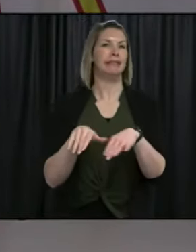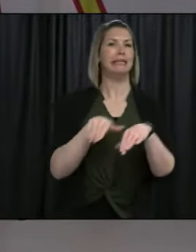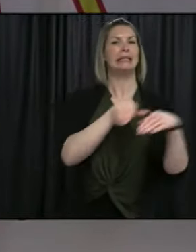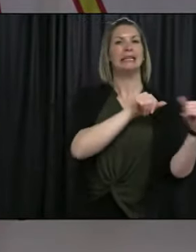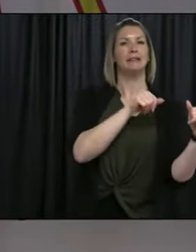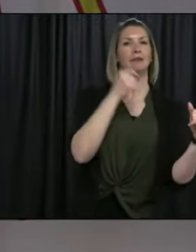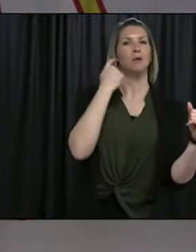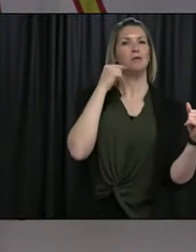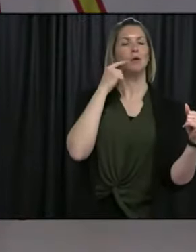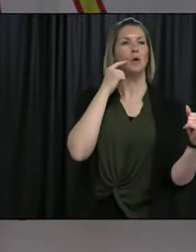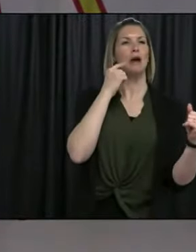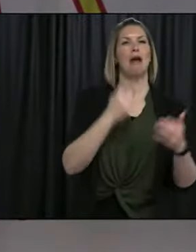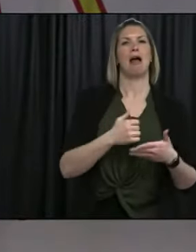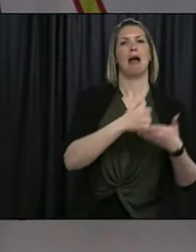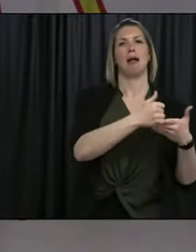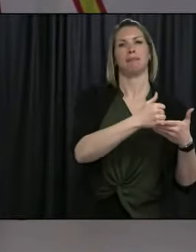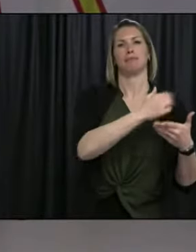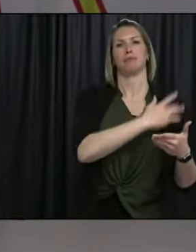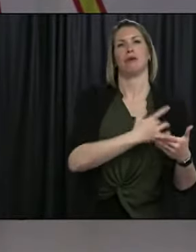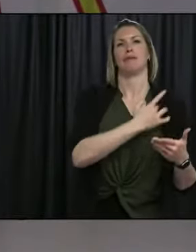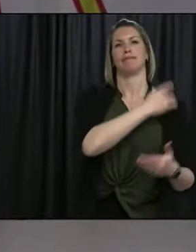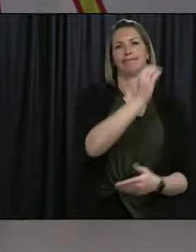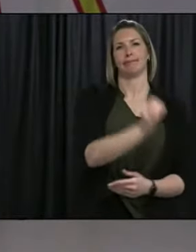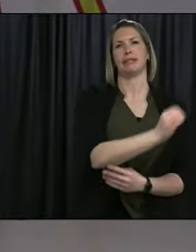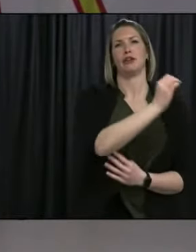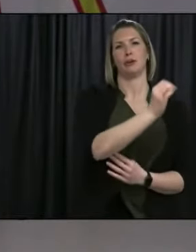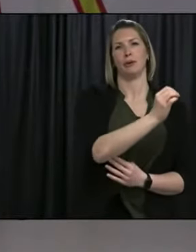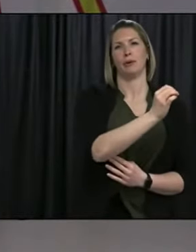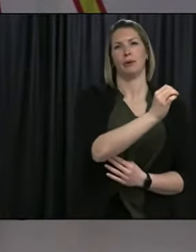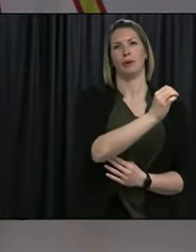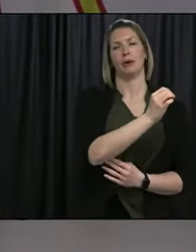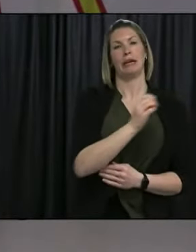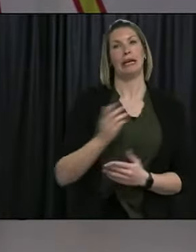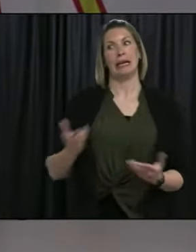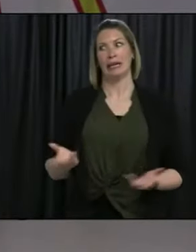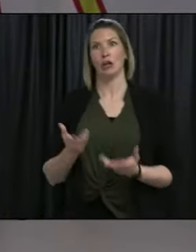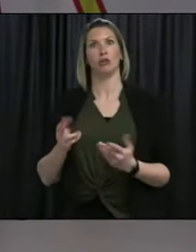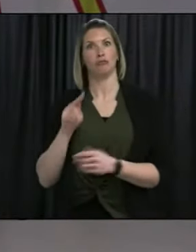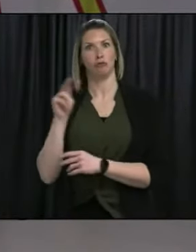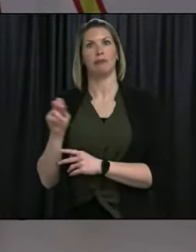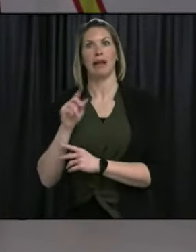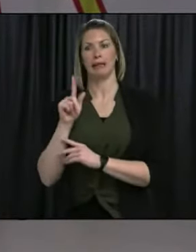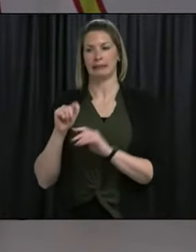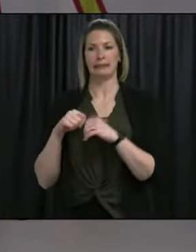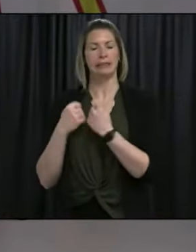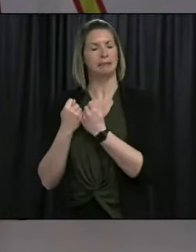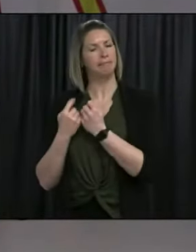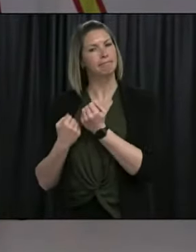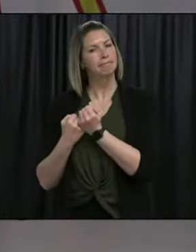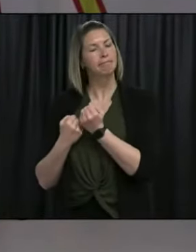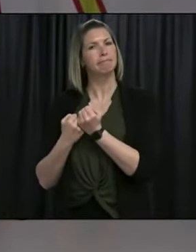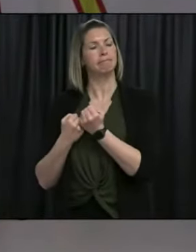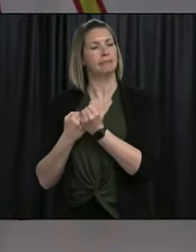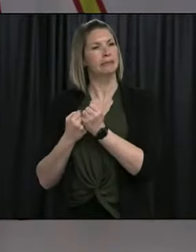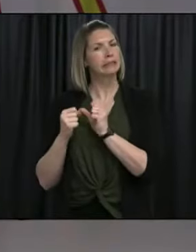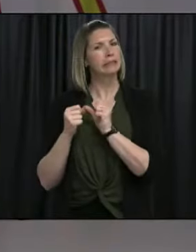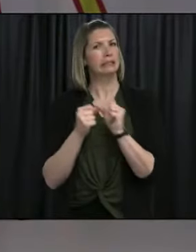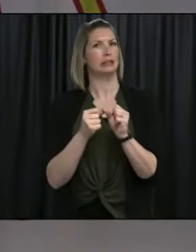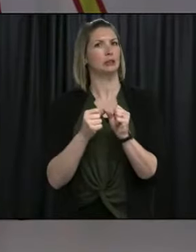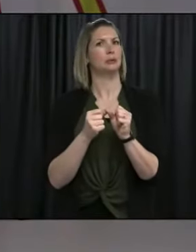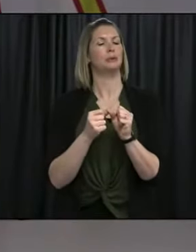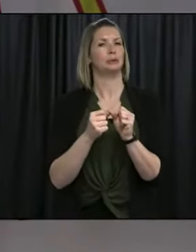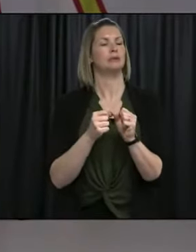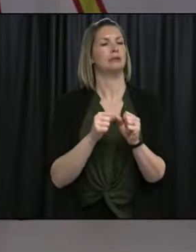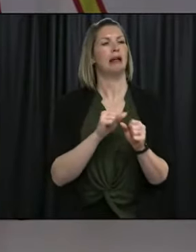second team of nurses and doctors will continue to provide much needed help. Some of them I know very well, former